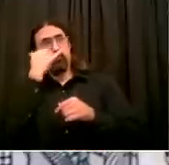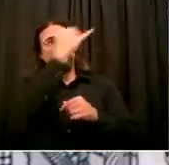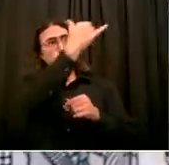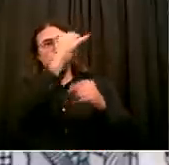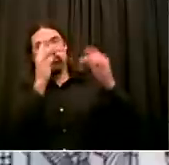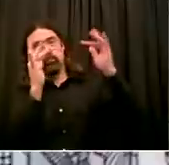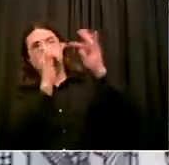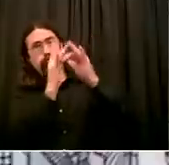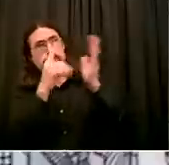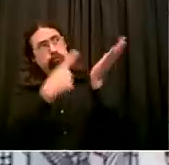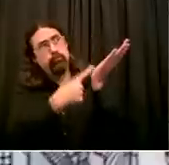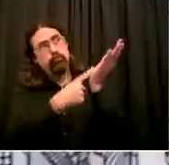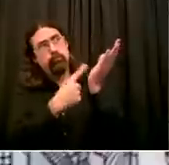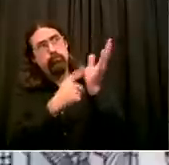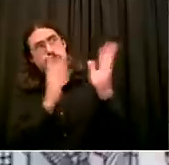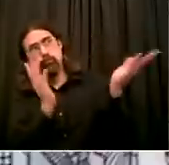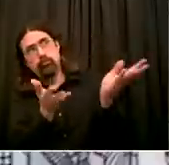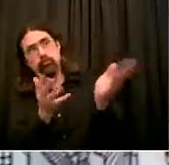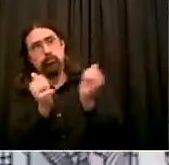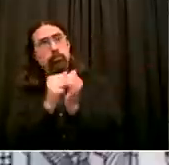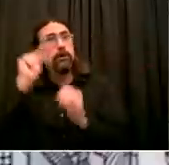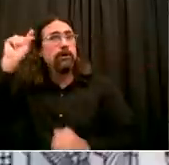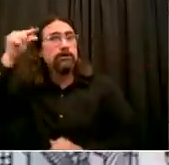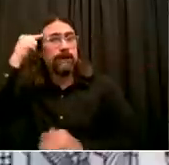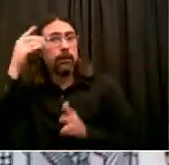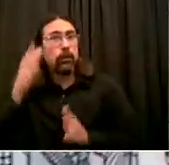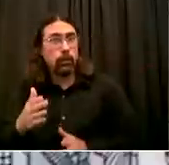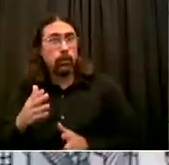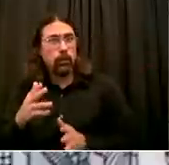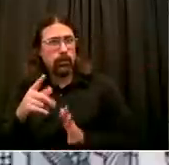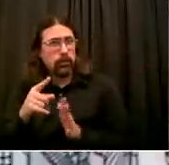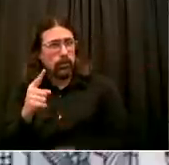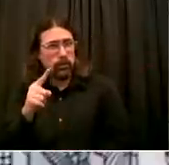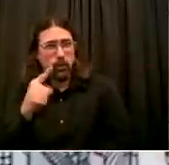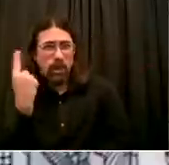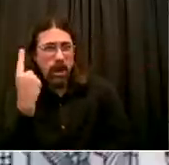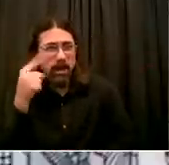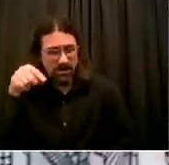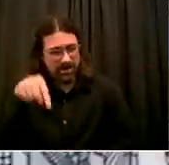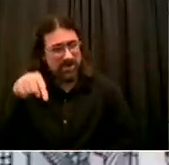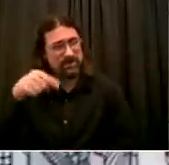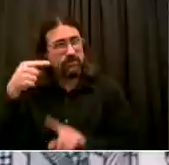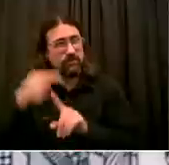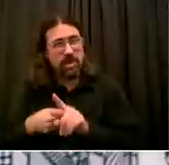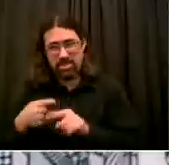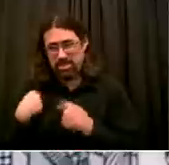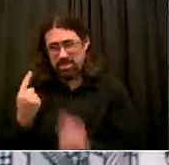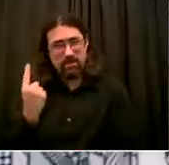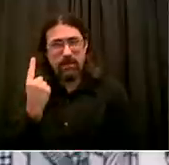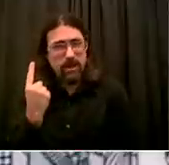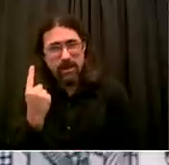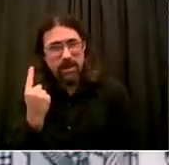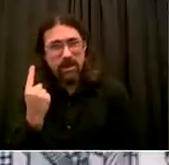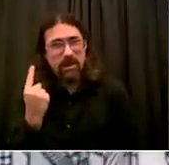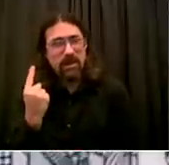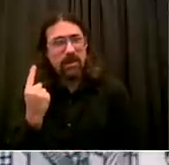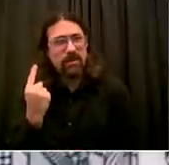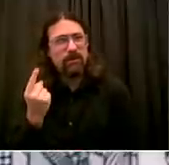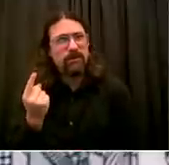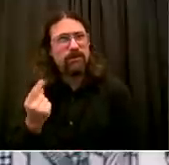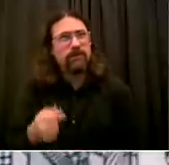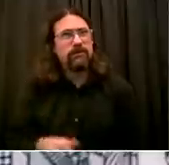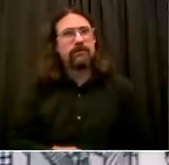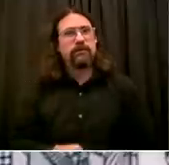their court in the middle? I think people should stop focusing on this. I think it's just a moot point. The city and state work together